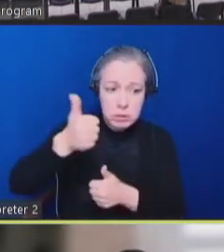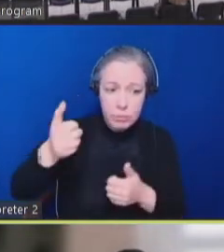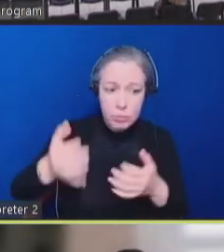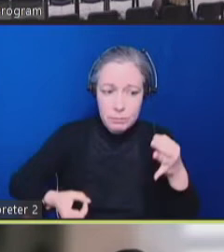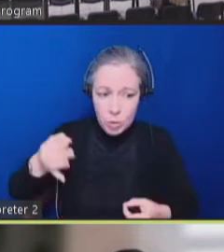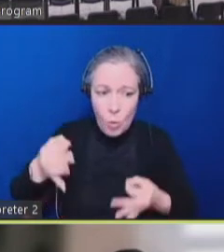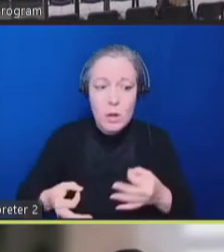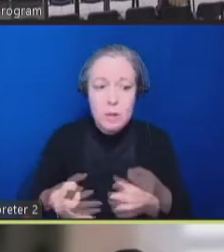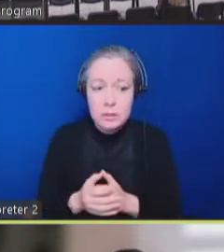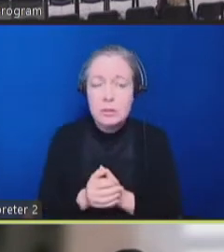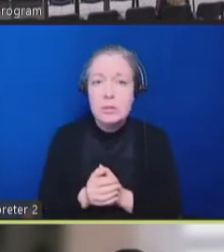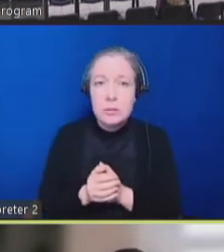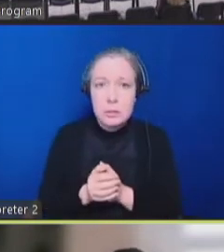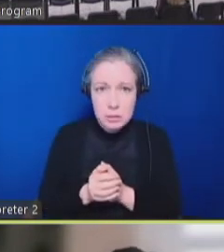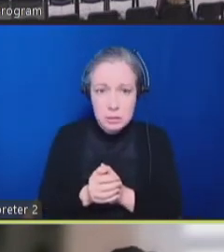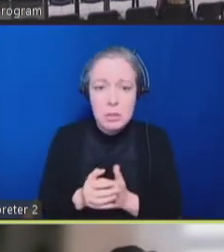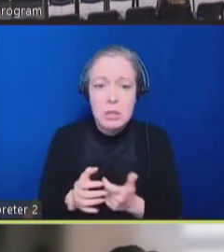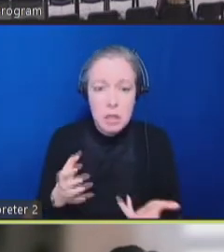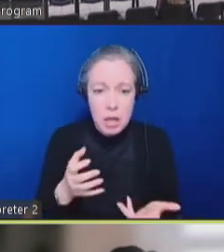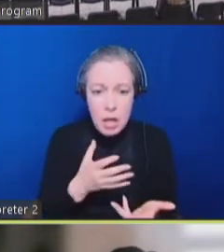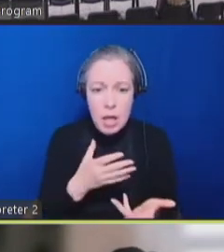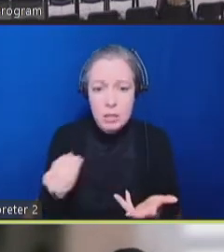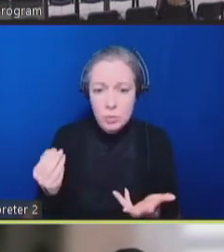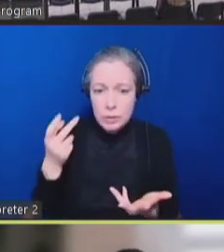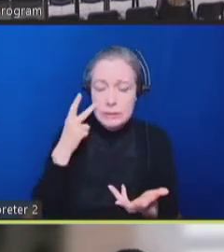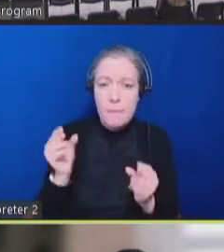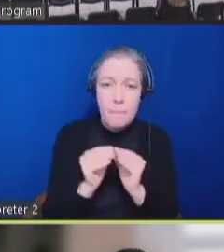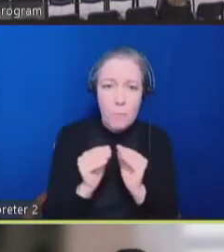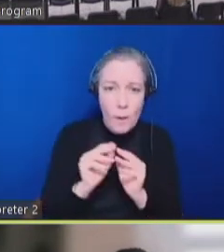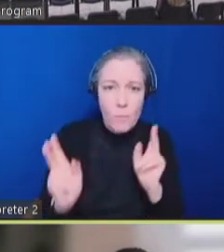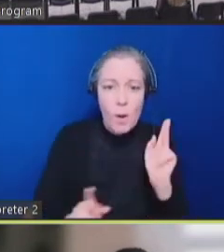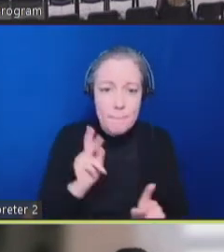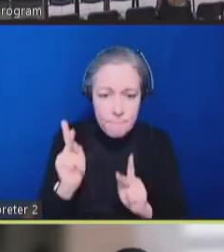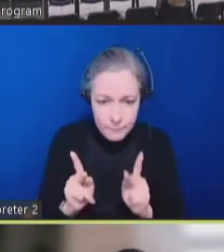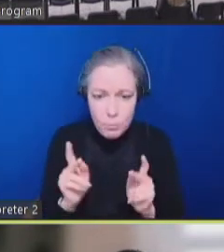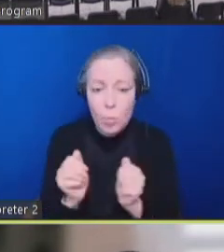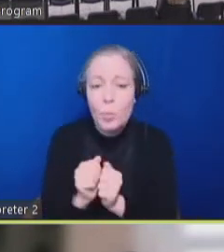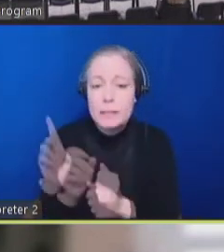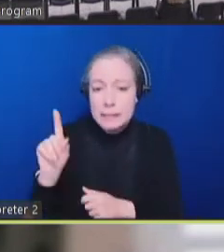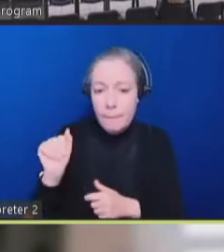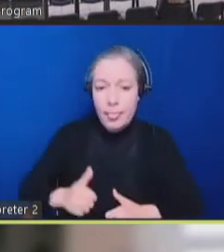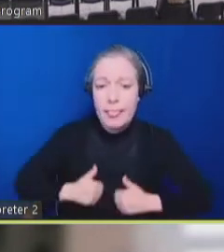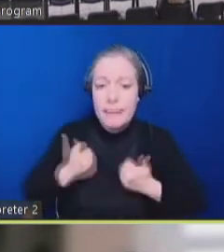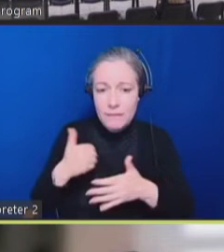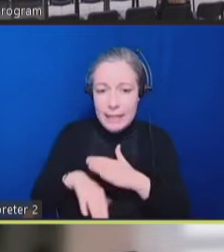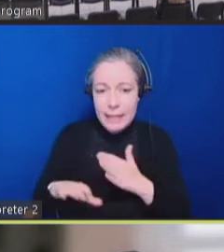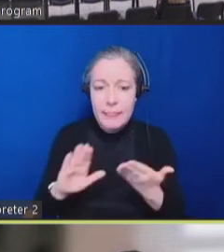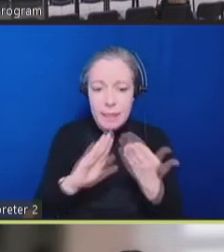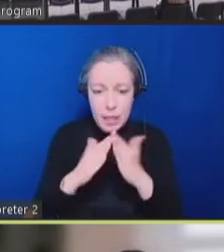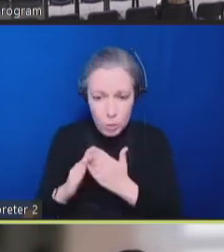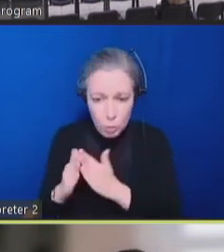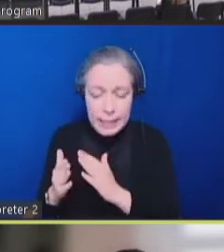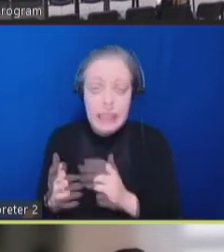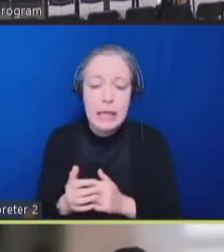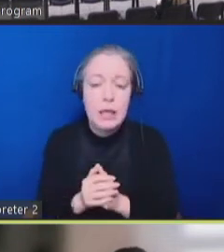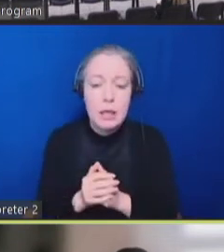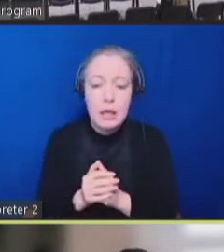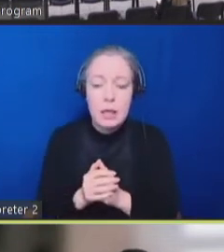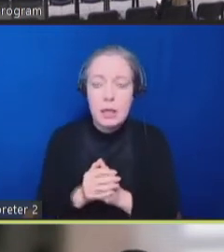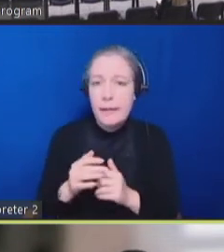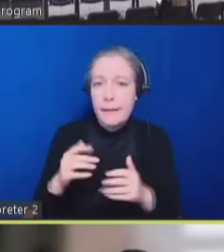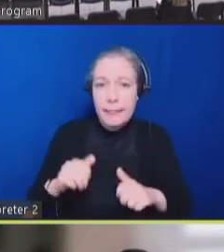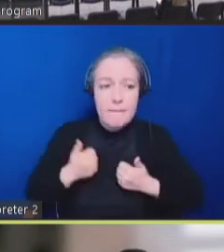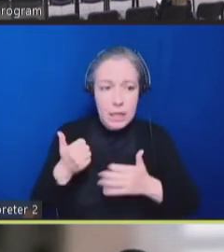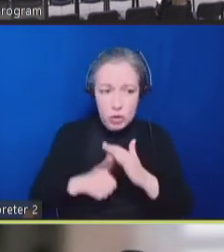1999, we've seen more and more people with disabilities living in the community. living in supported housing,